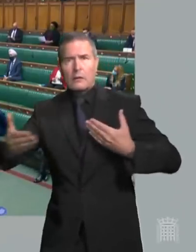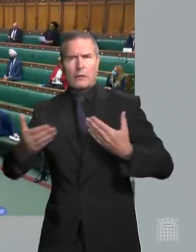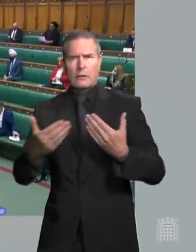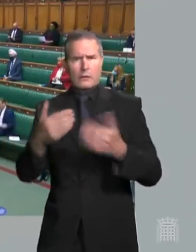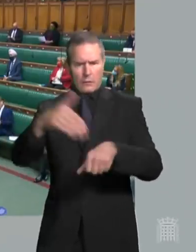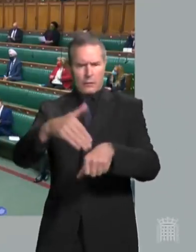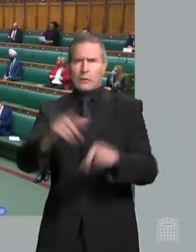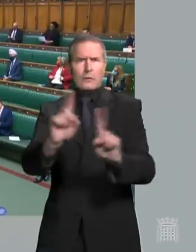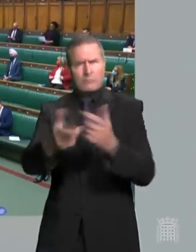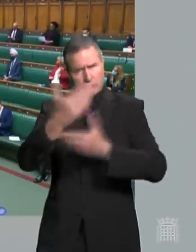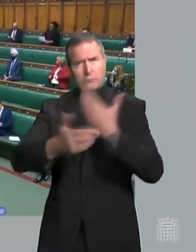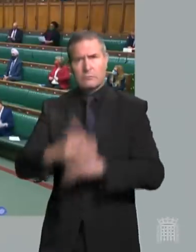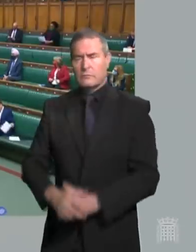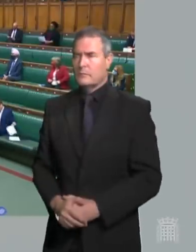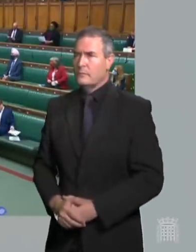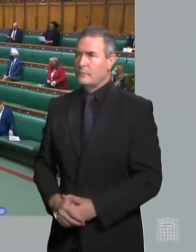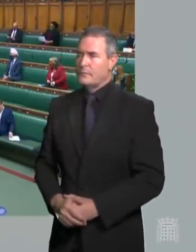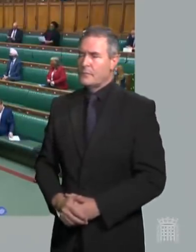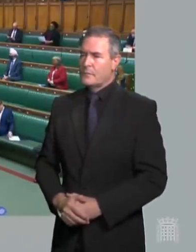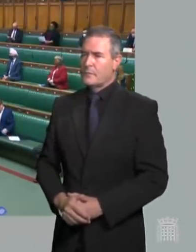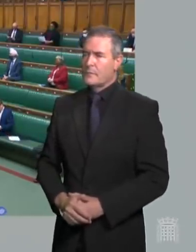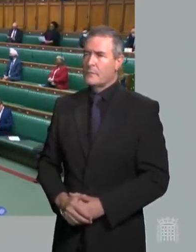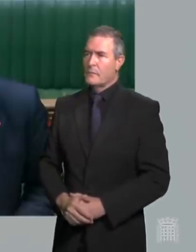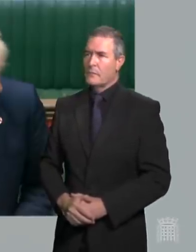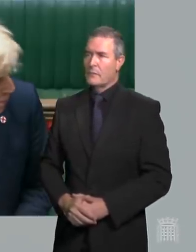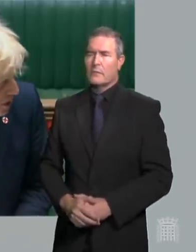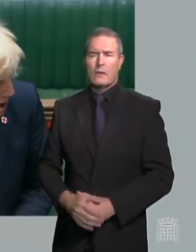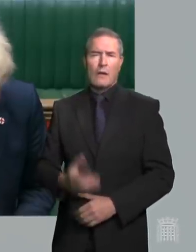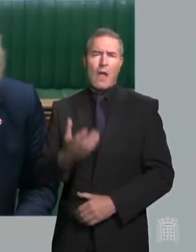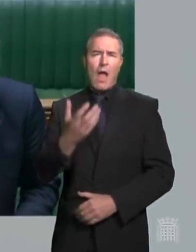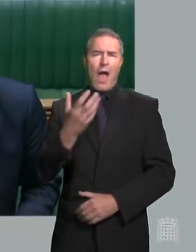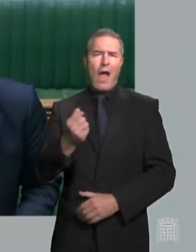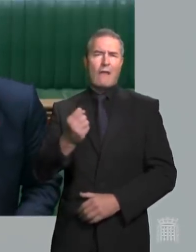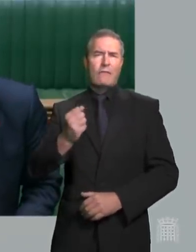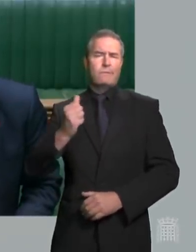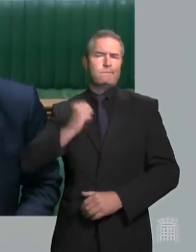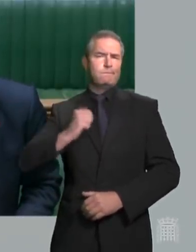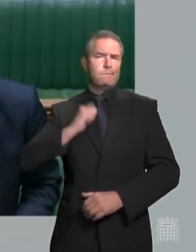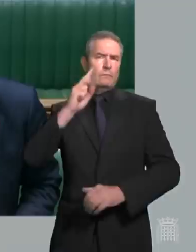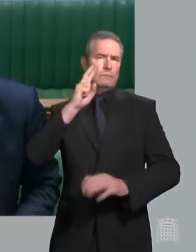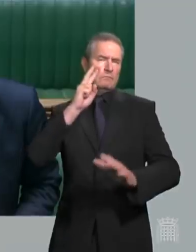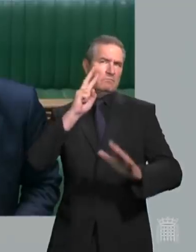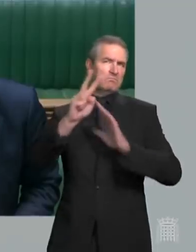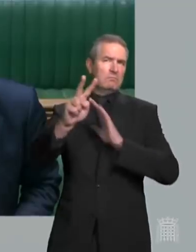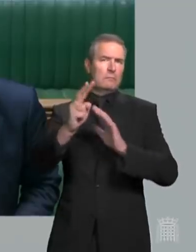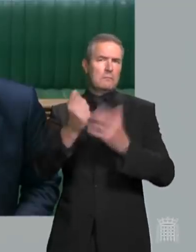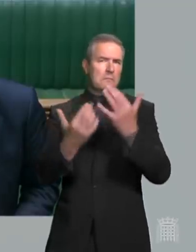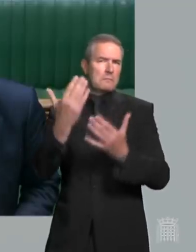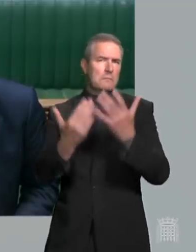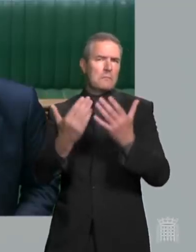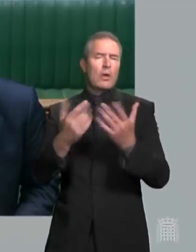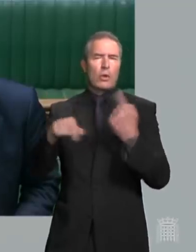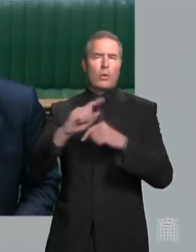Prime Minister. Mr Speaker, there are a number of projections, and they're available from